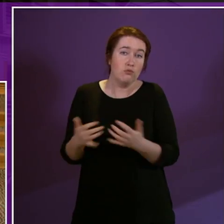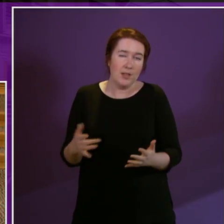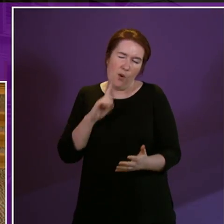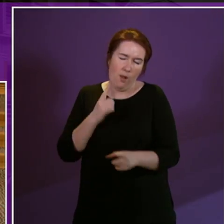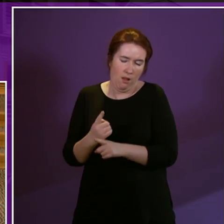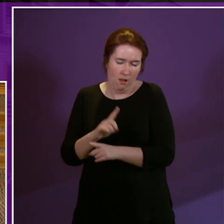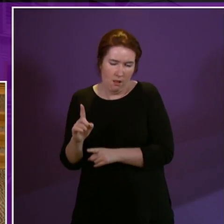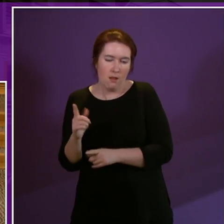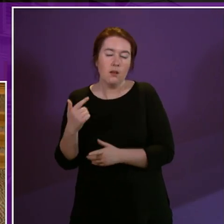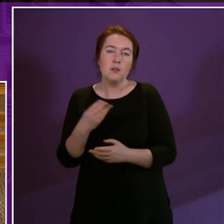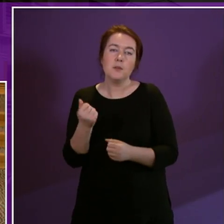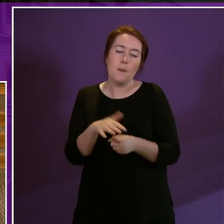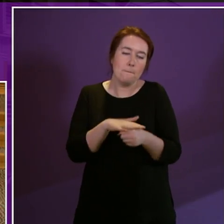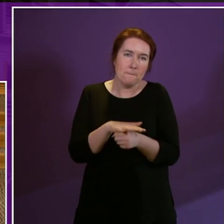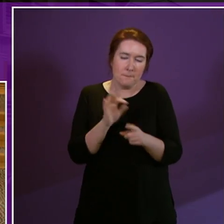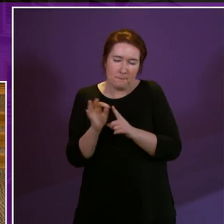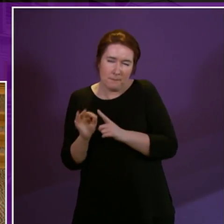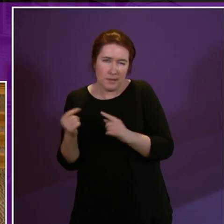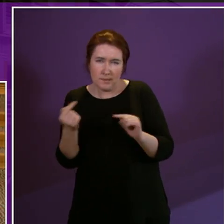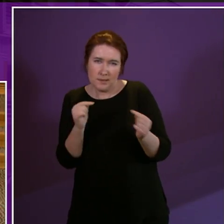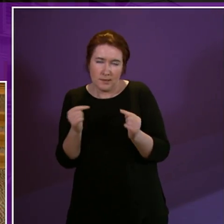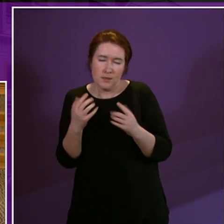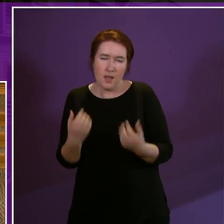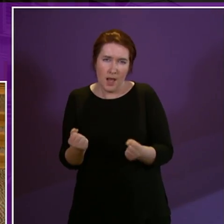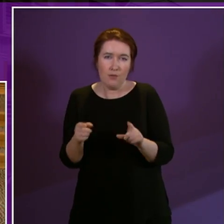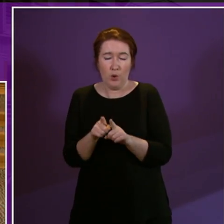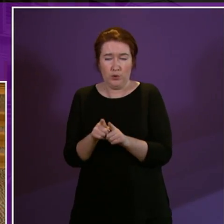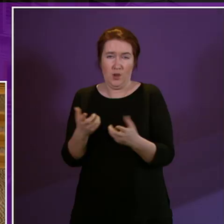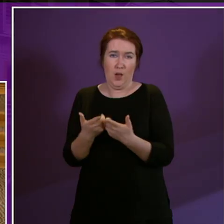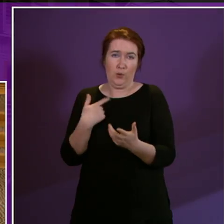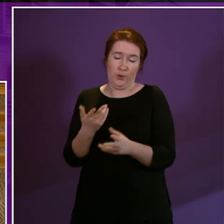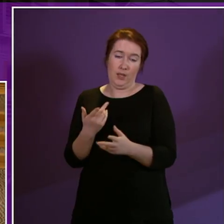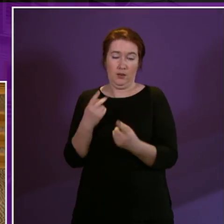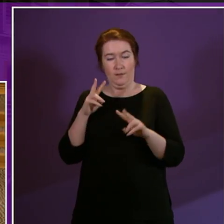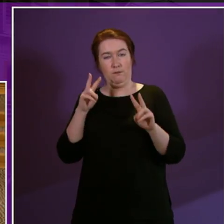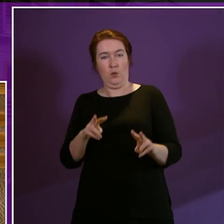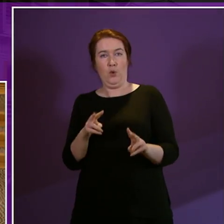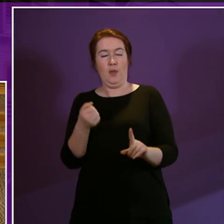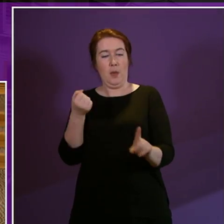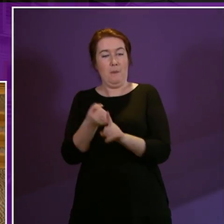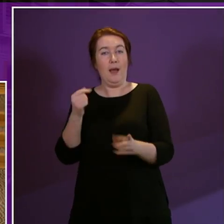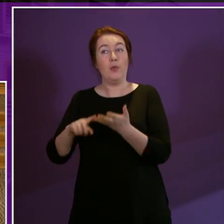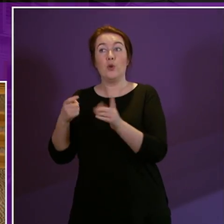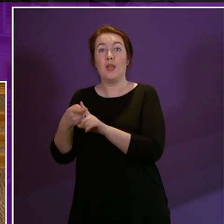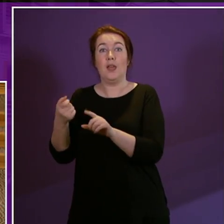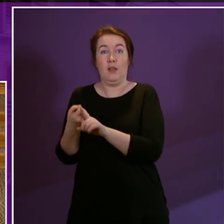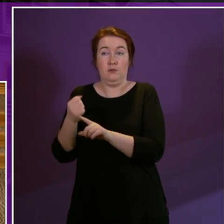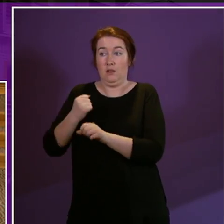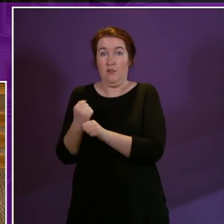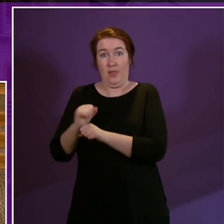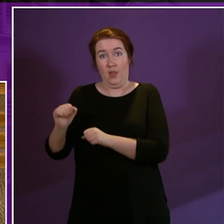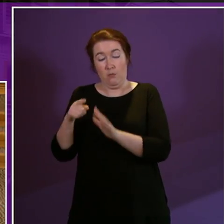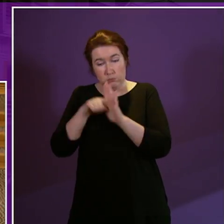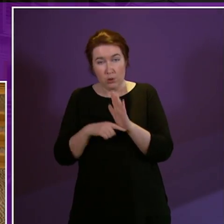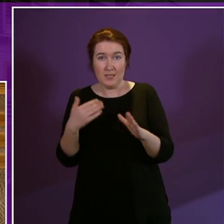on some matters in this area and indeed in our assessment of the impact of the UK government's policies and actions I